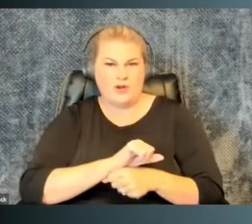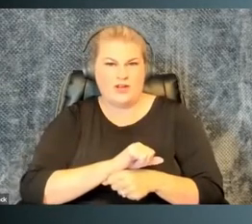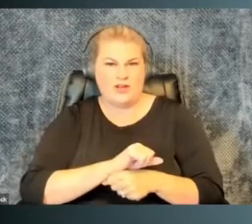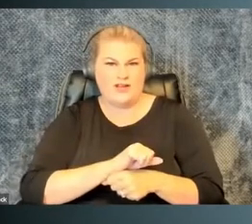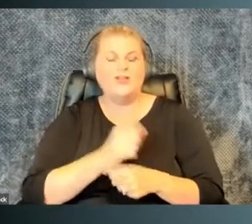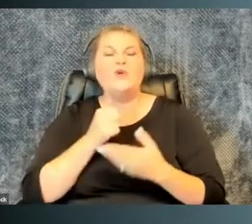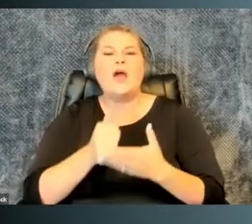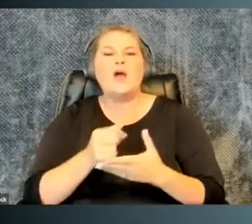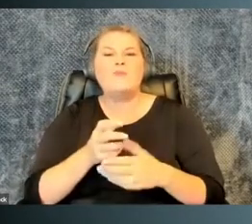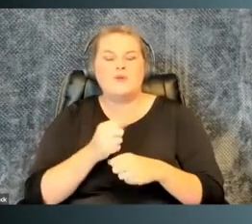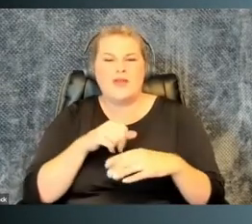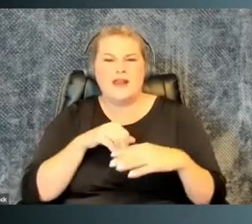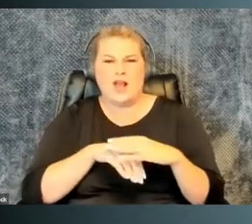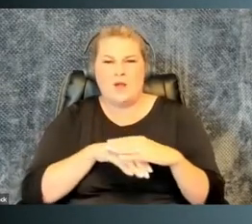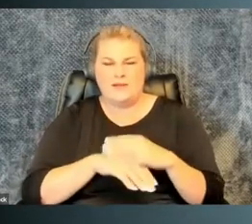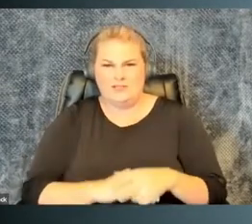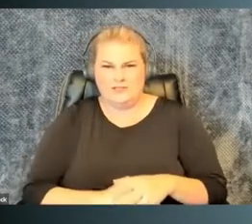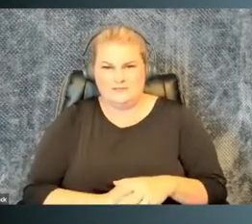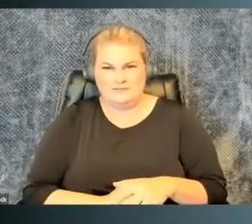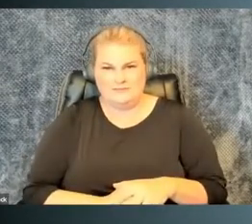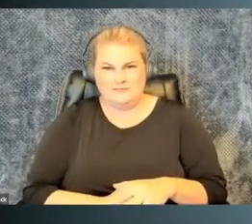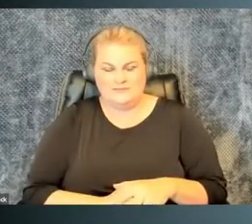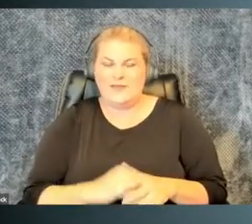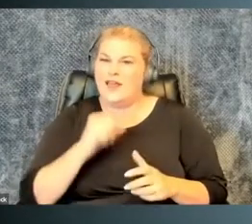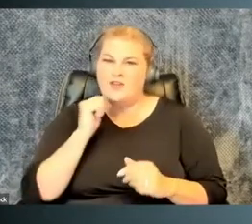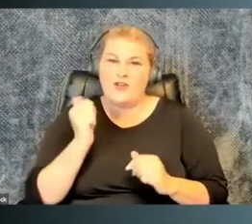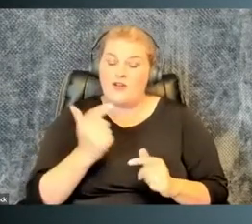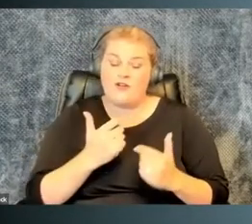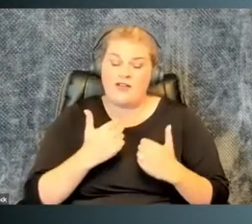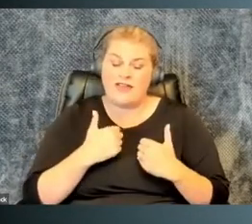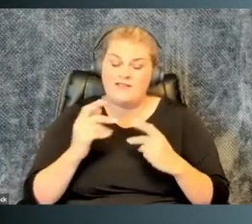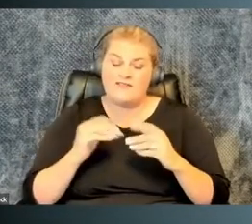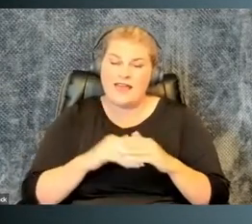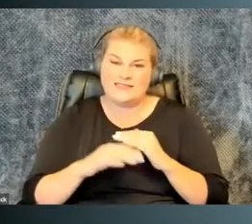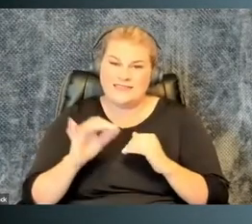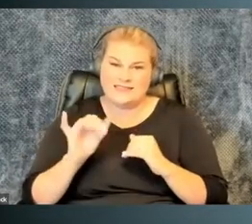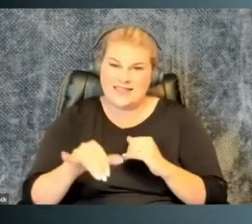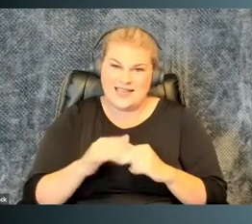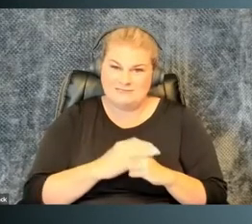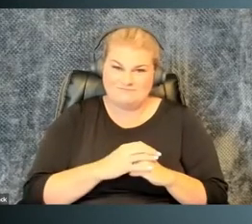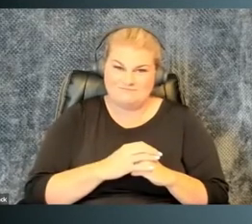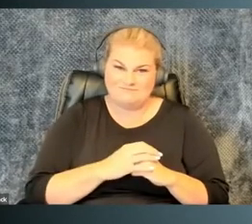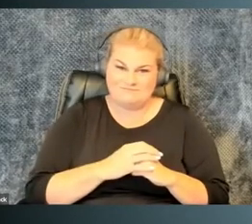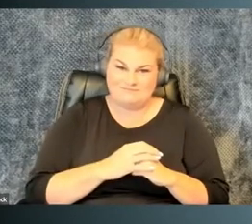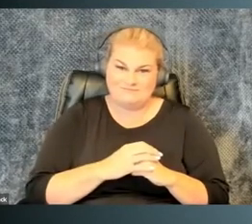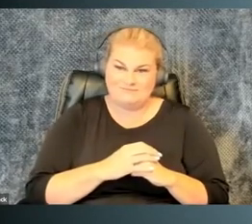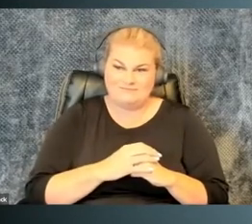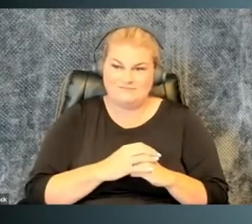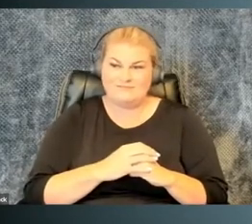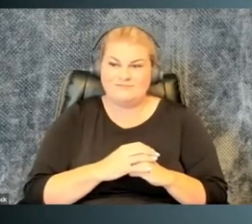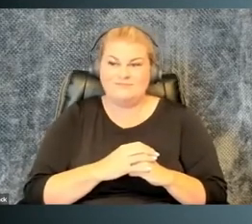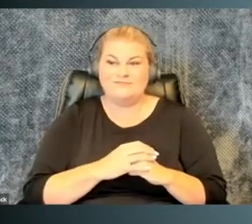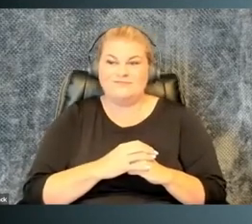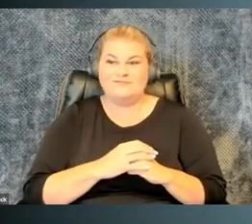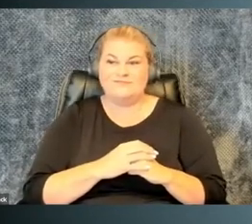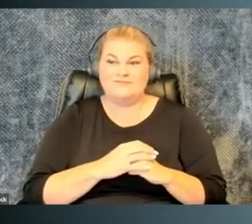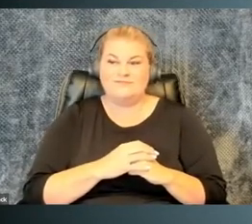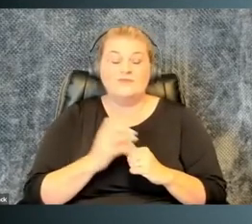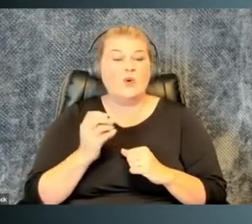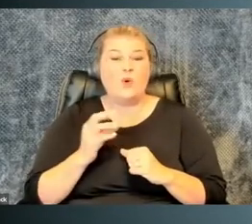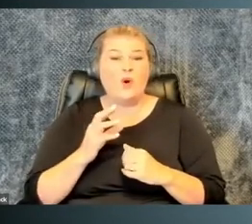will fill out the paperwork to help you get an accommodation. Not everyone has access, of course, to